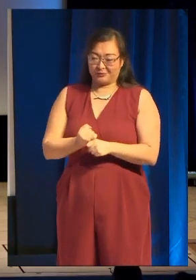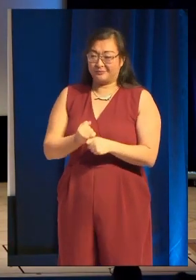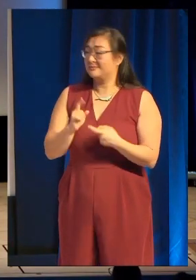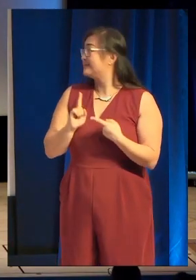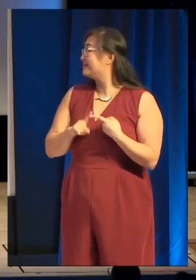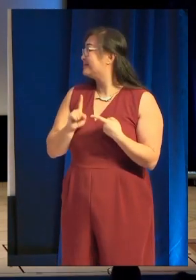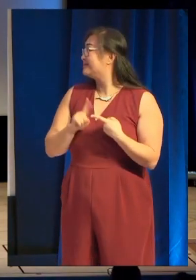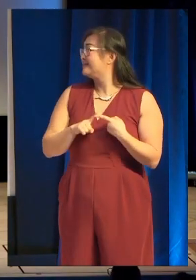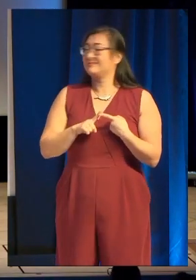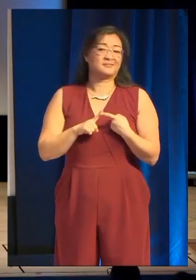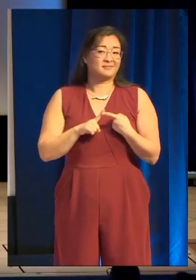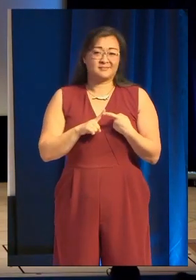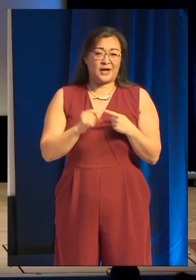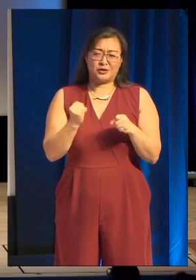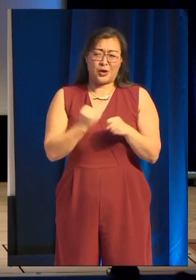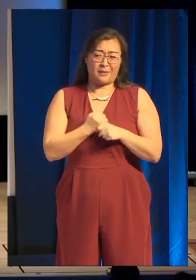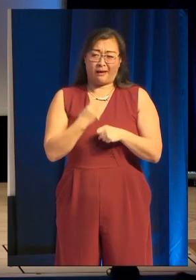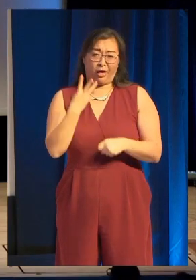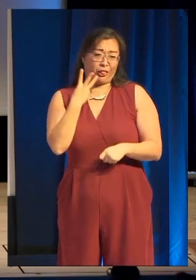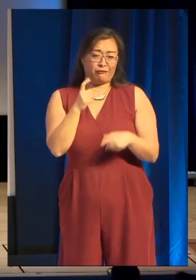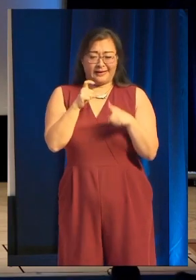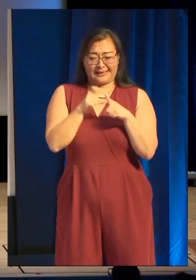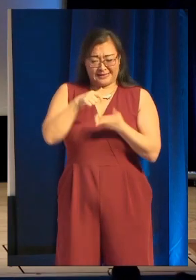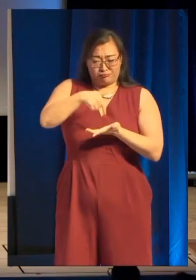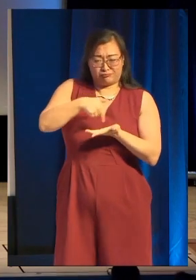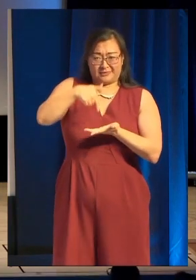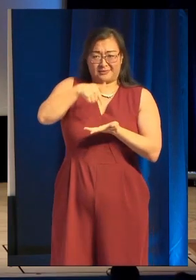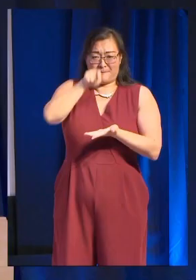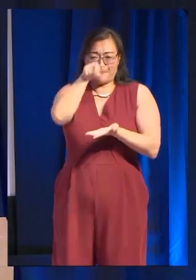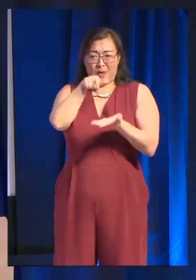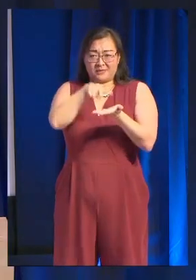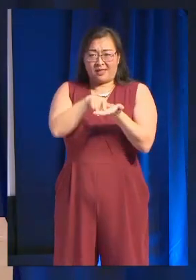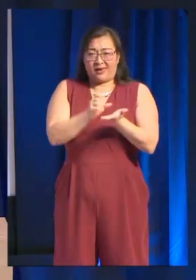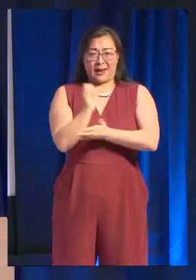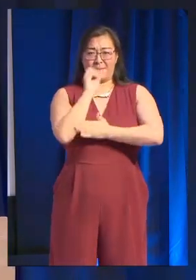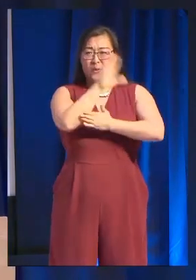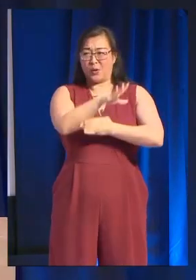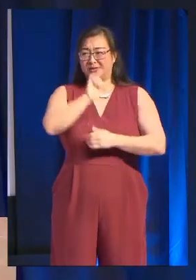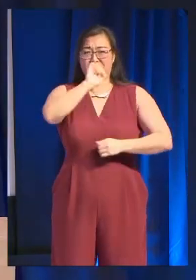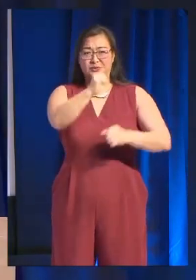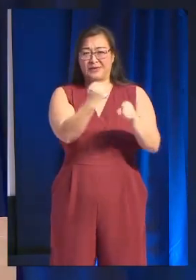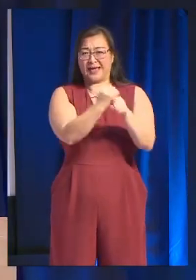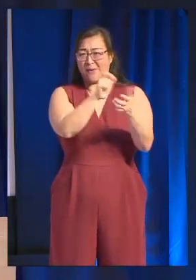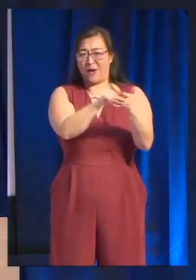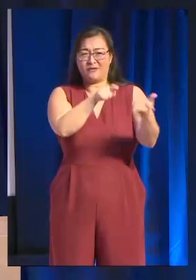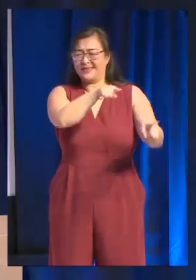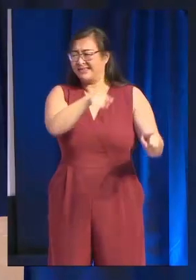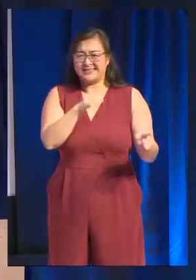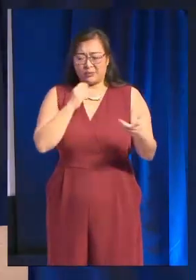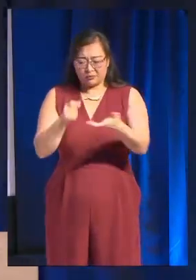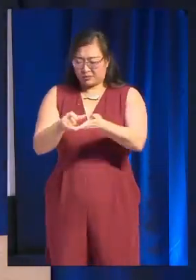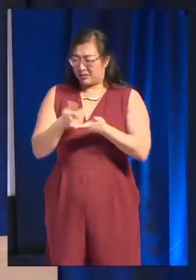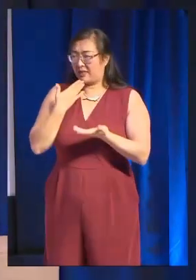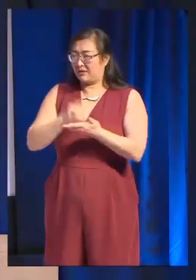a 3D printed model of the lead character in your game and post it to your gamer's office. Don't do it. It's going to go into the bin or